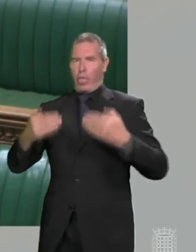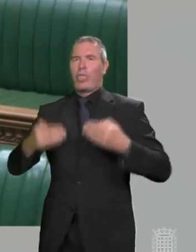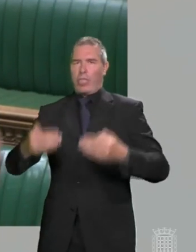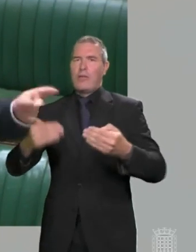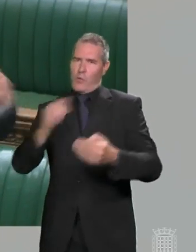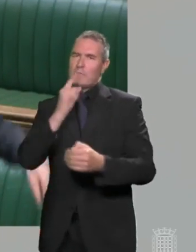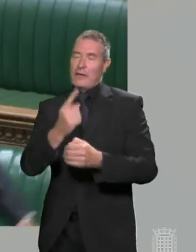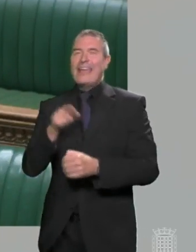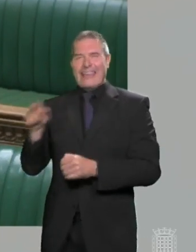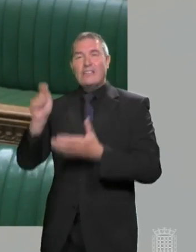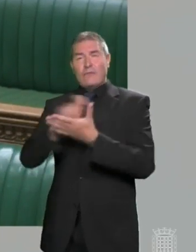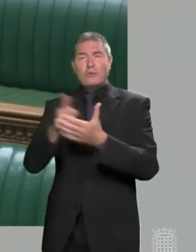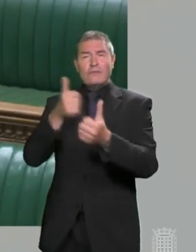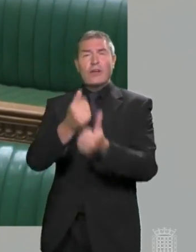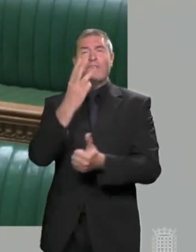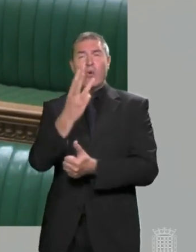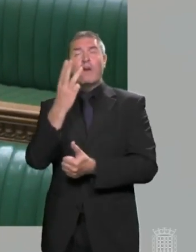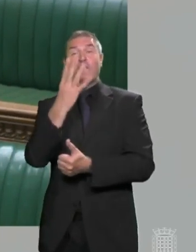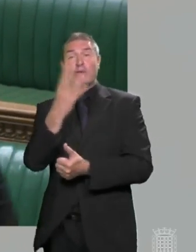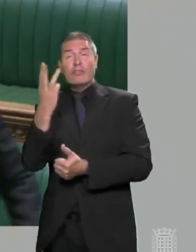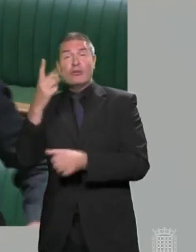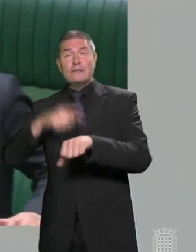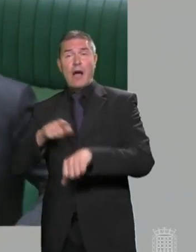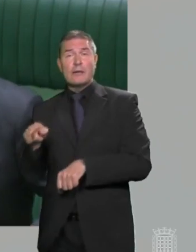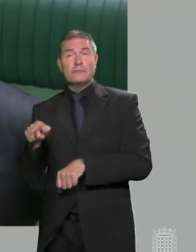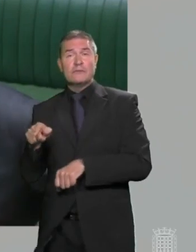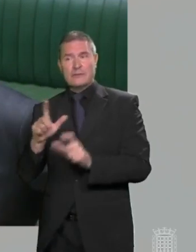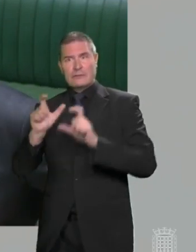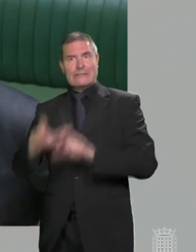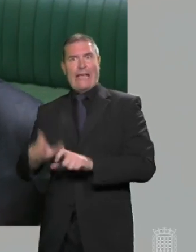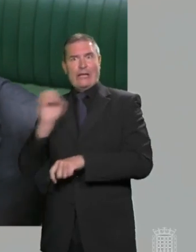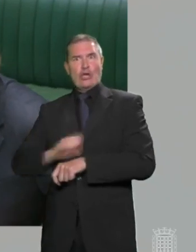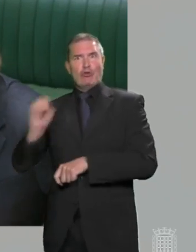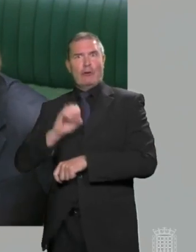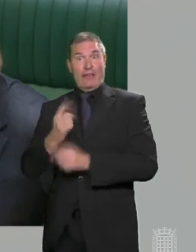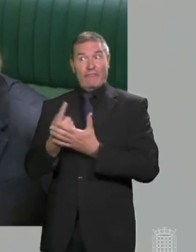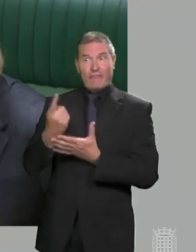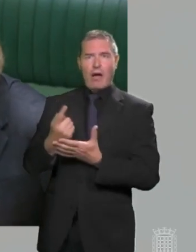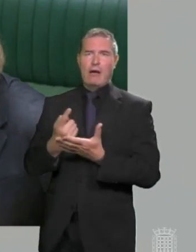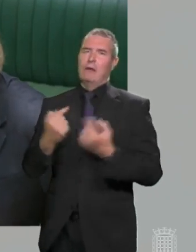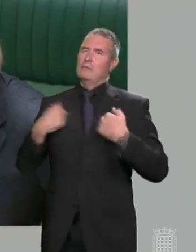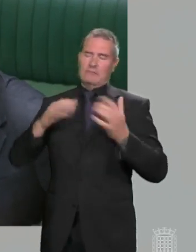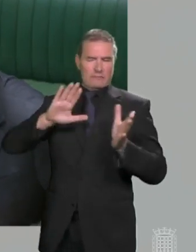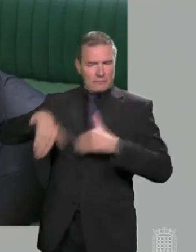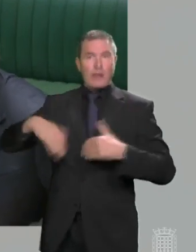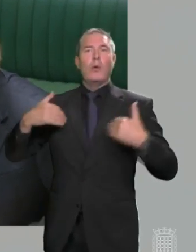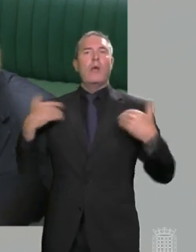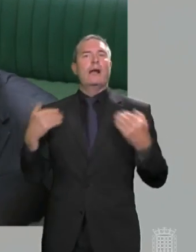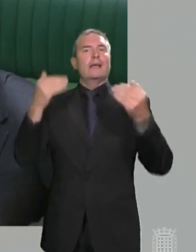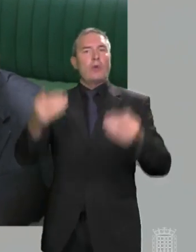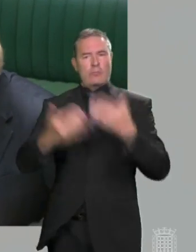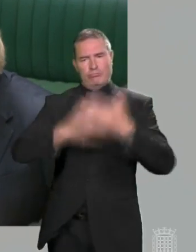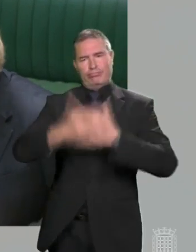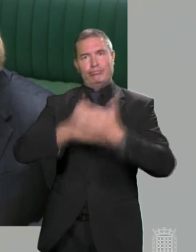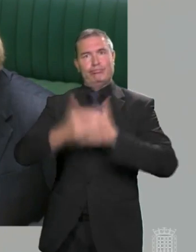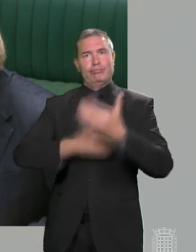for, times, Mr Speaker, we'd stayed in the EU. We're getting on with the job. We're